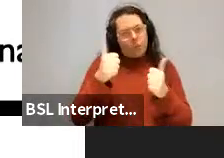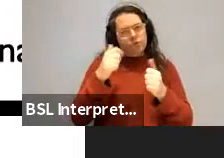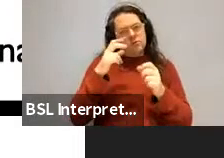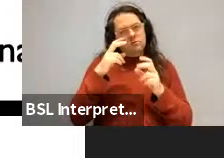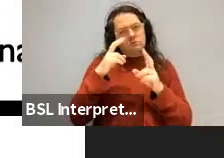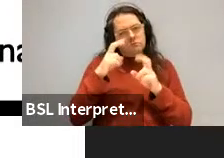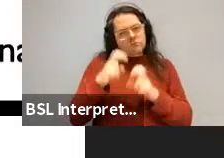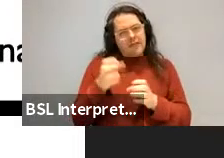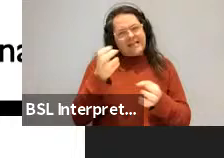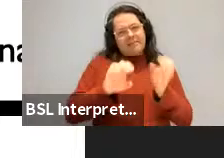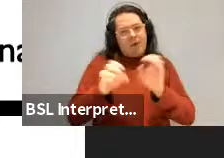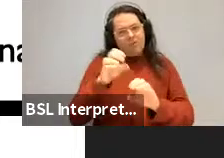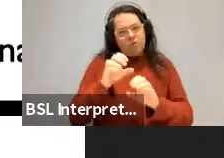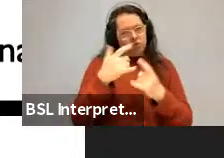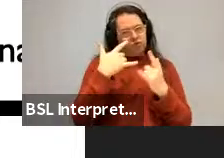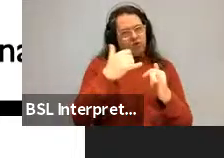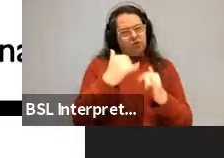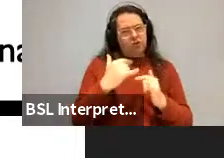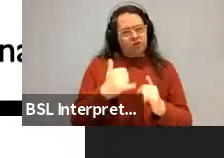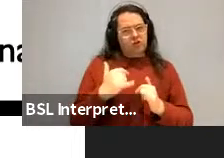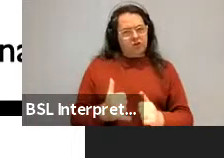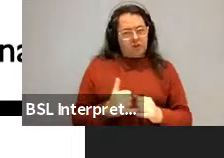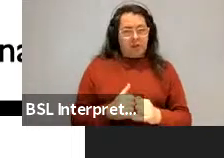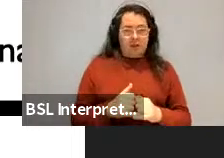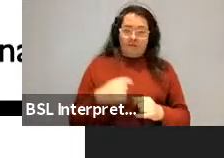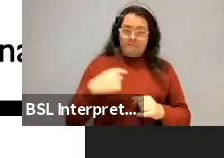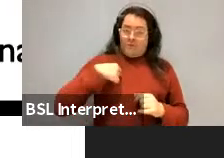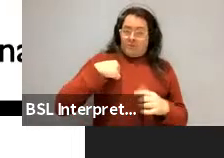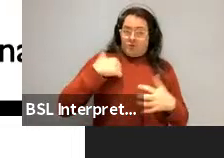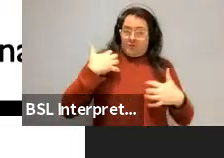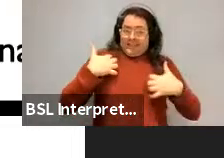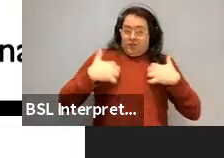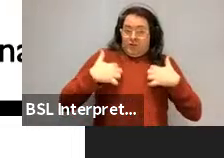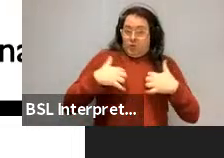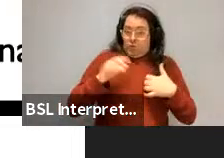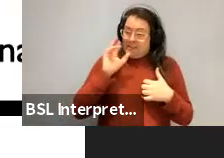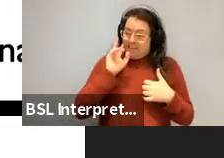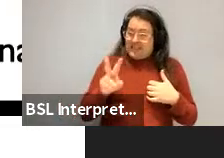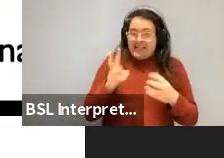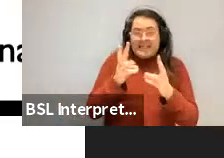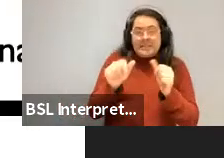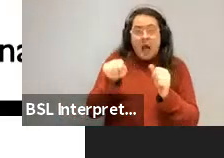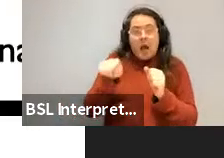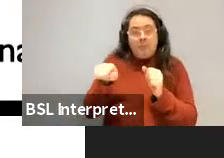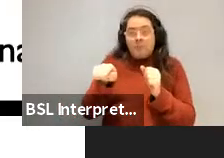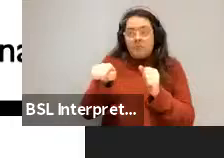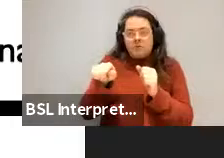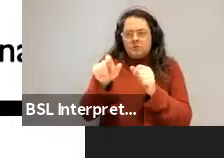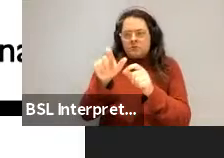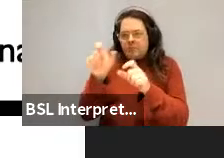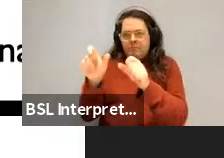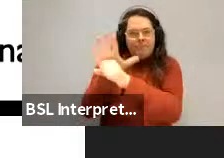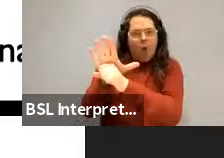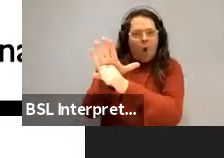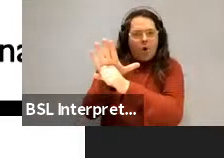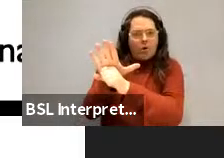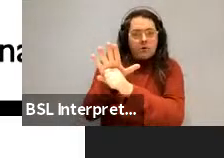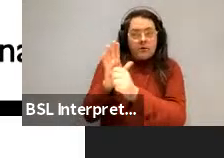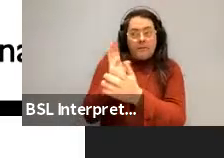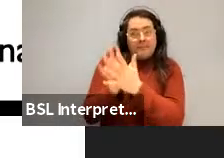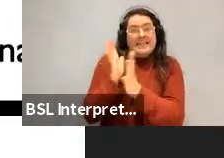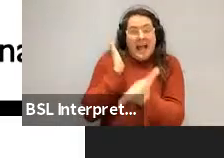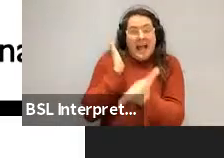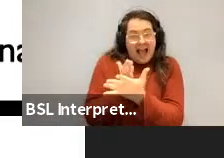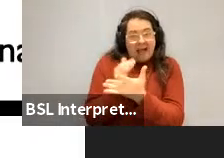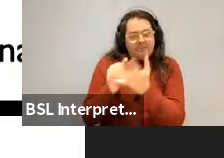say there's still no, I still think just finding a super additive interaction doesn't, doesn't mean it's syntax, right? You need to show that it's syntax. You need some